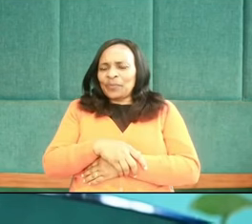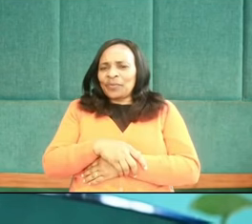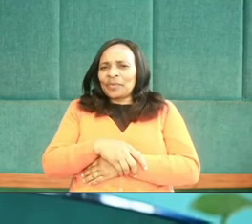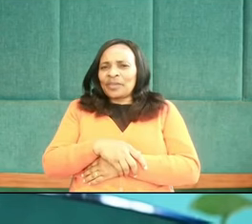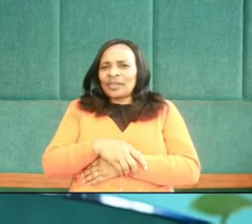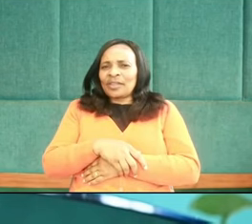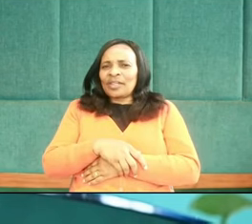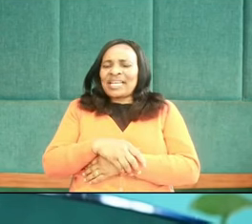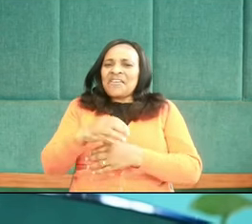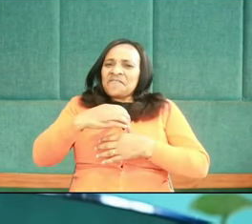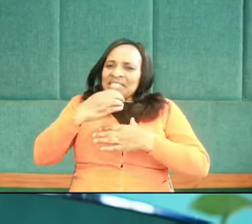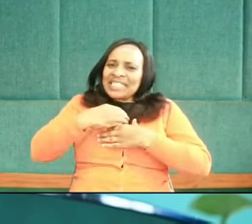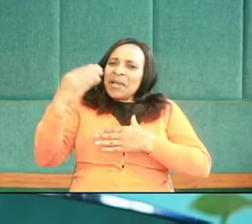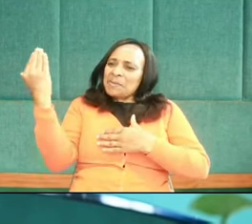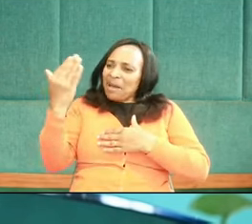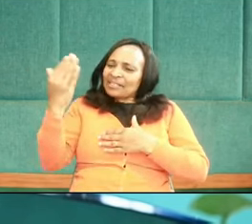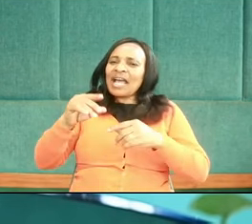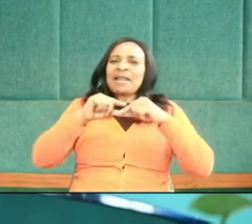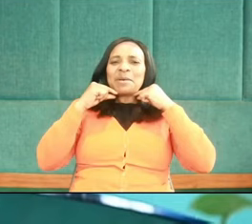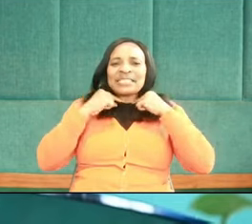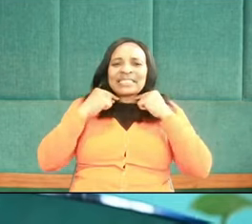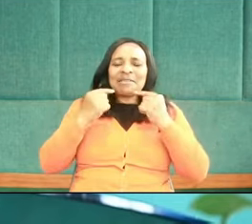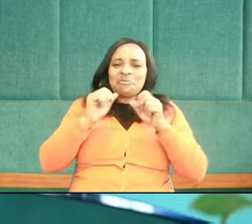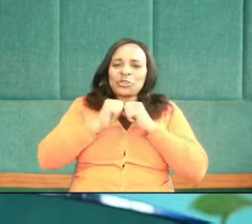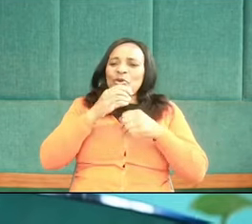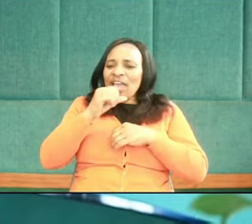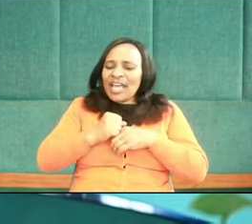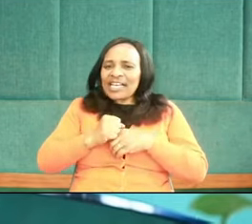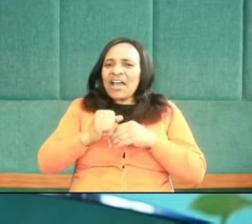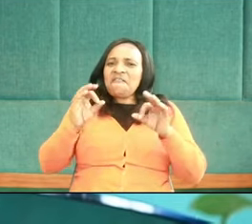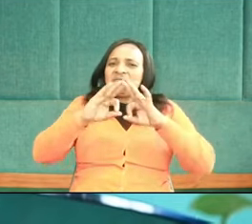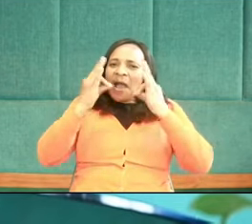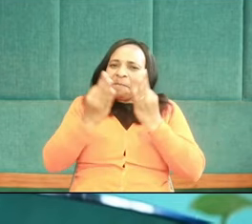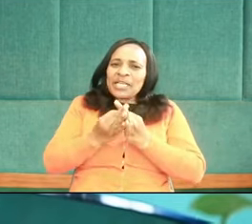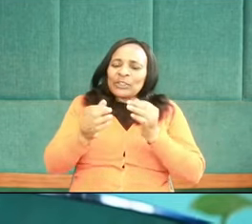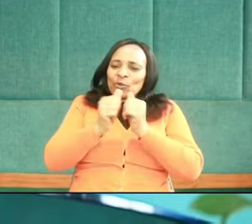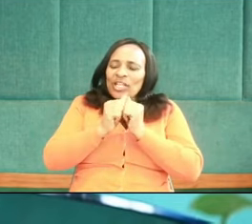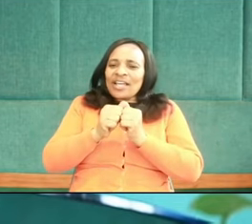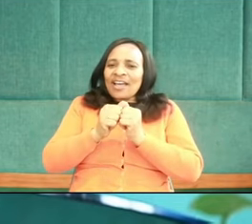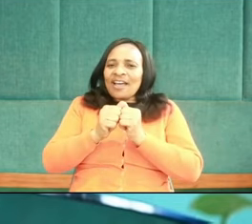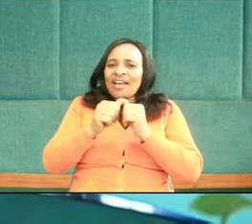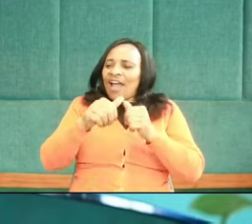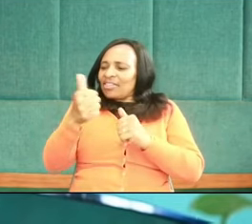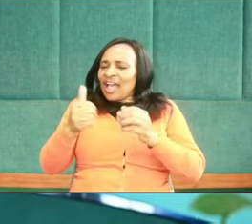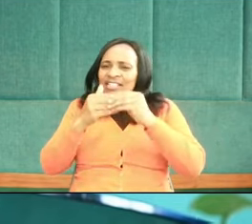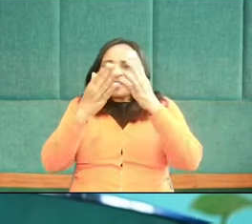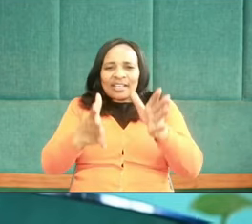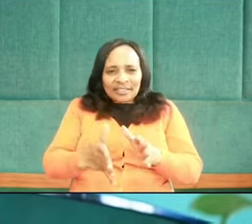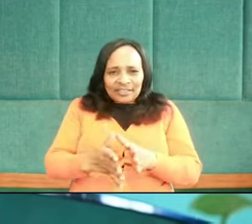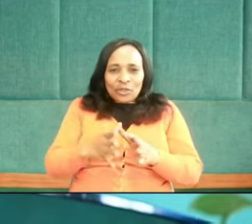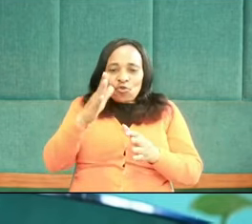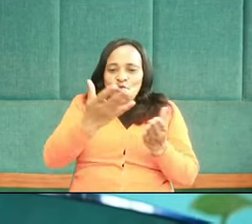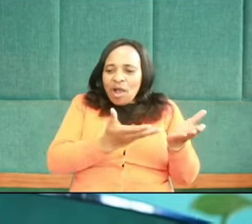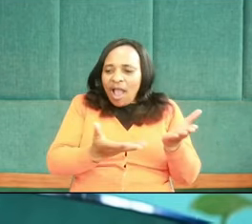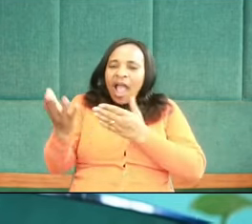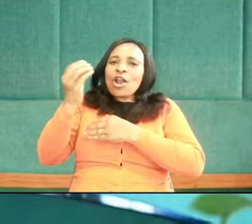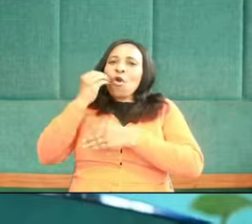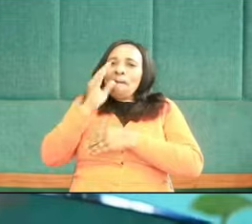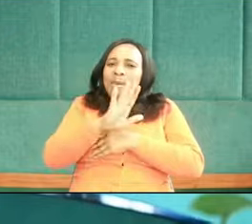Is it the visiting preacher, and the pastor, and the pastor's family, and the elders, and the other leaders that you carry,